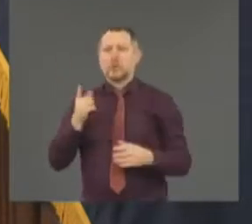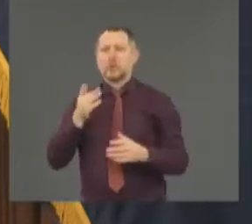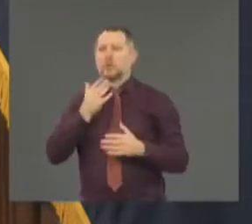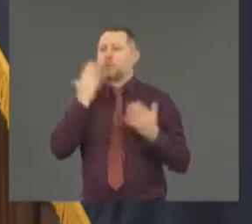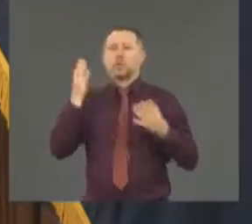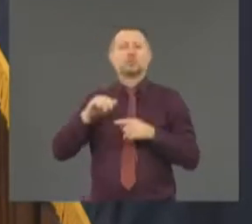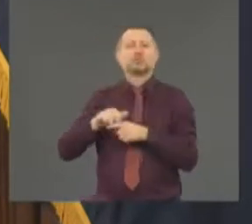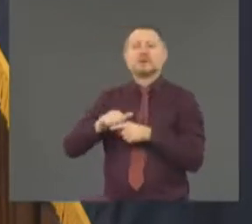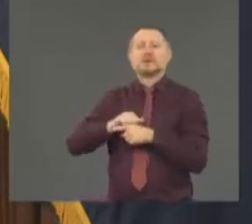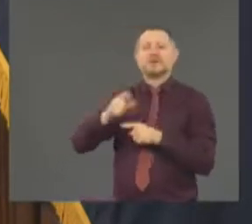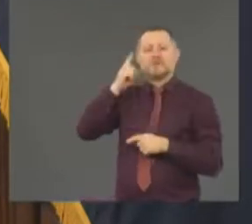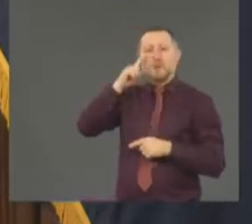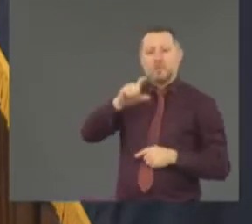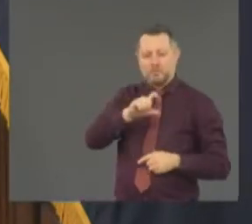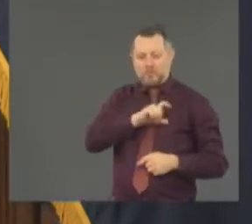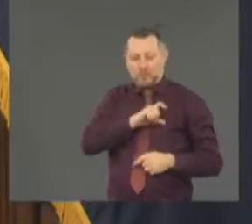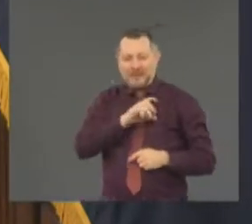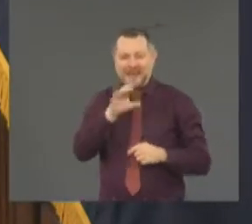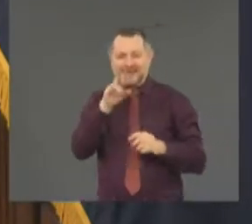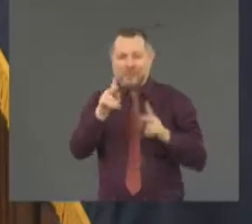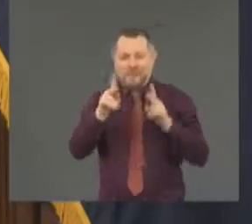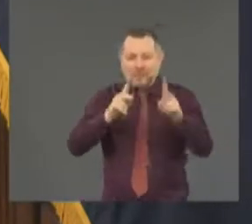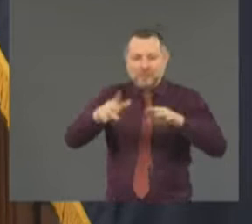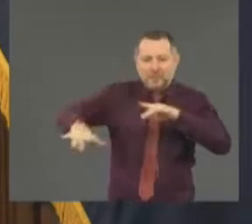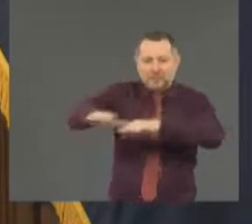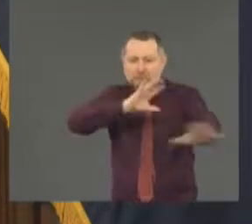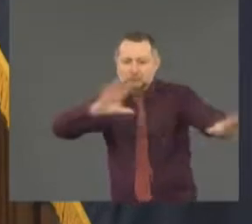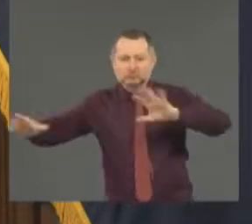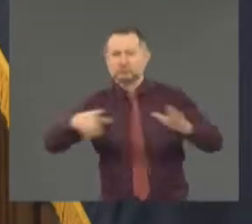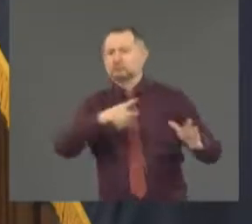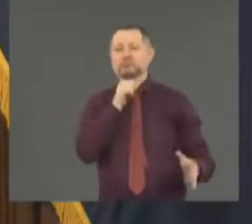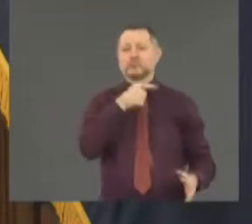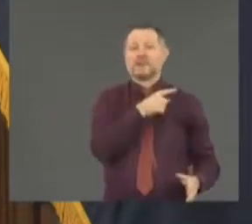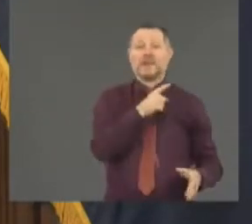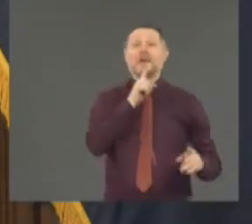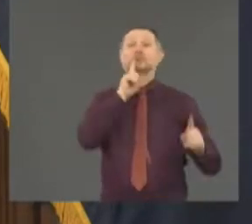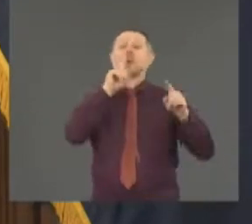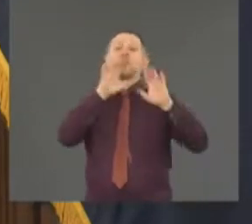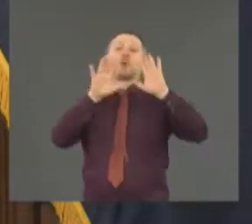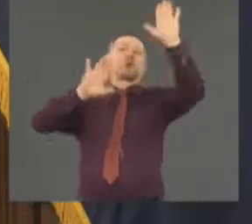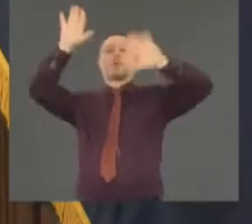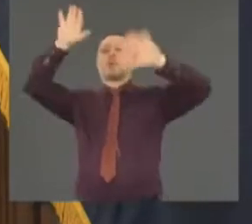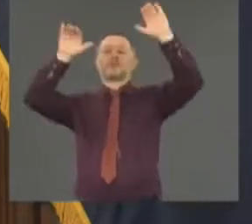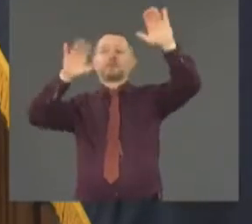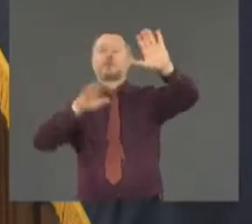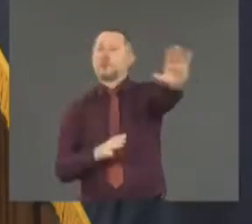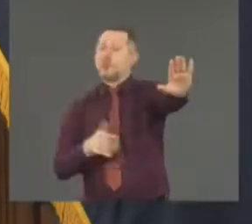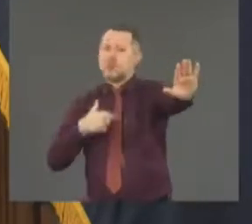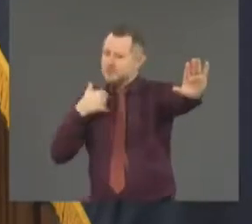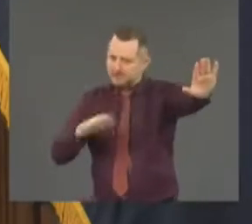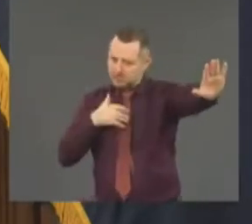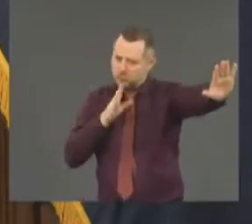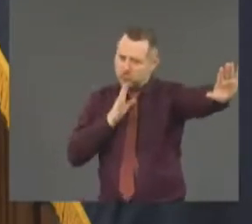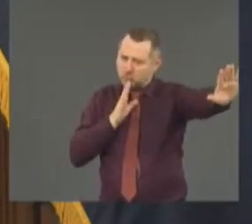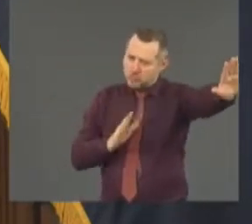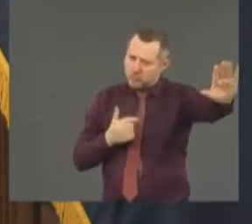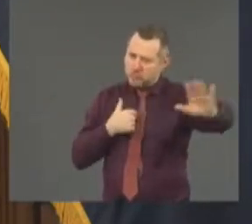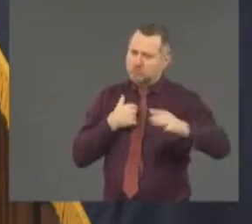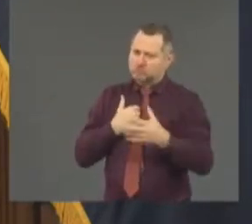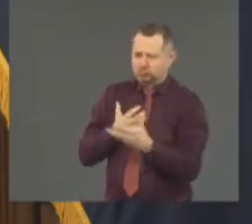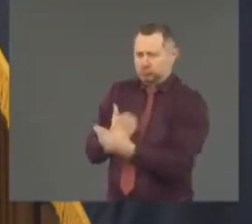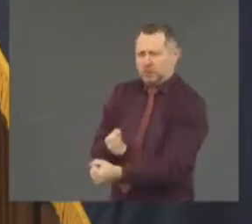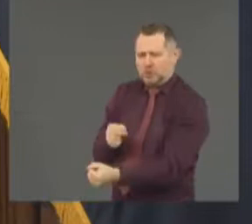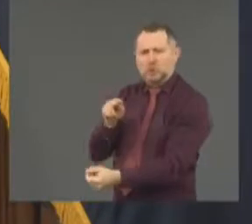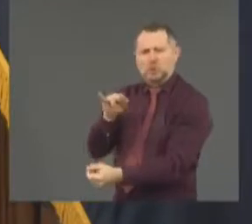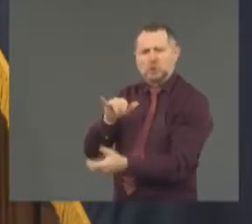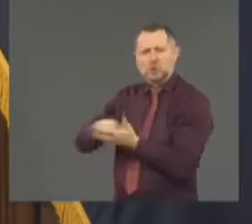what they are. So I do believe in the capacity of the NYPD but I also believe it wasn't